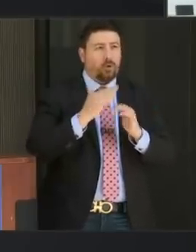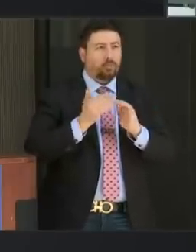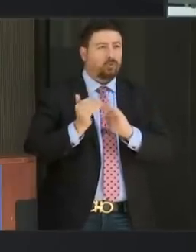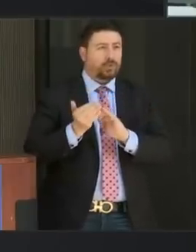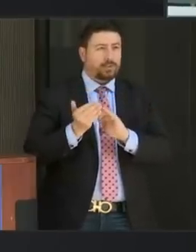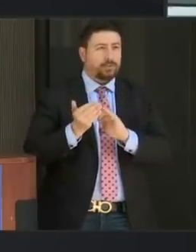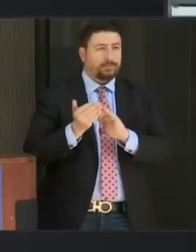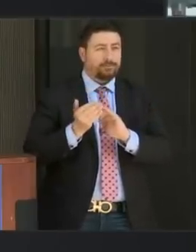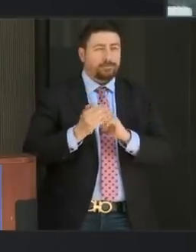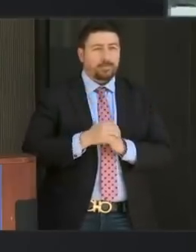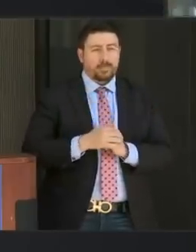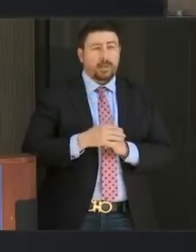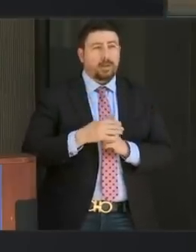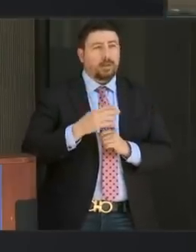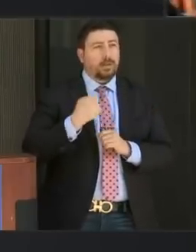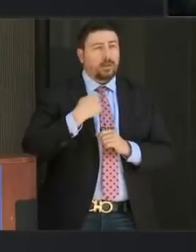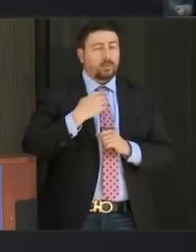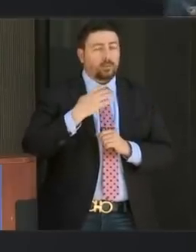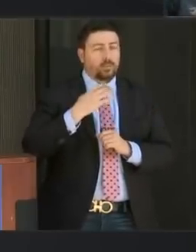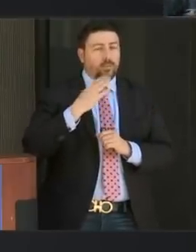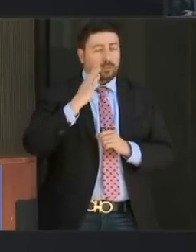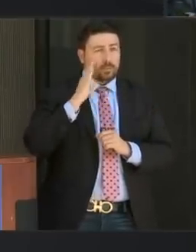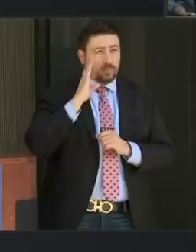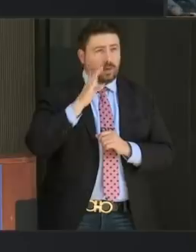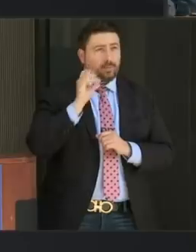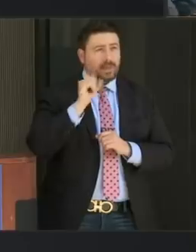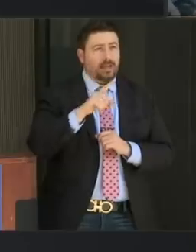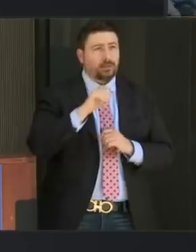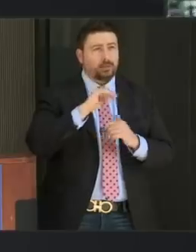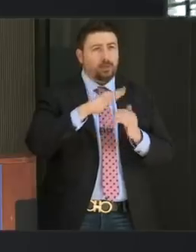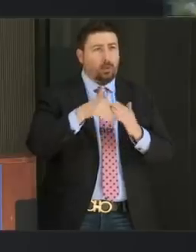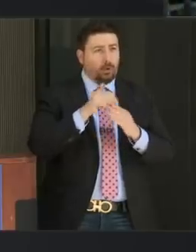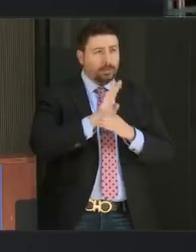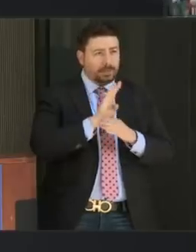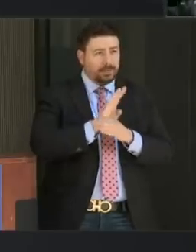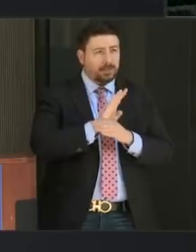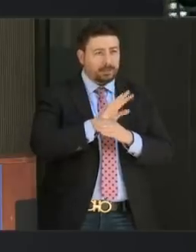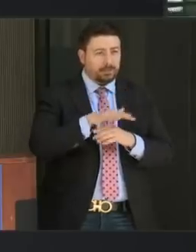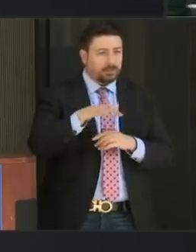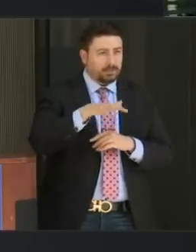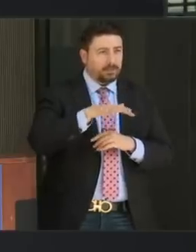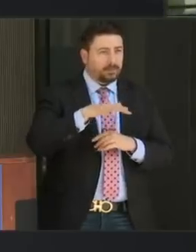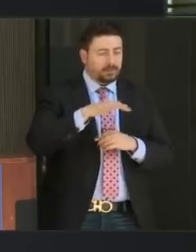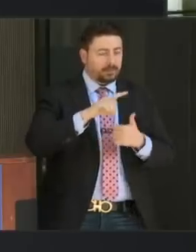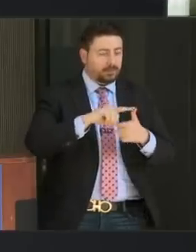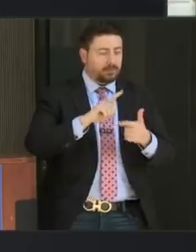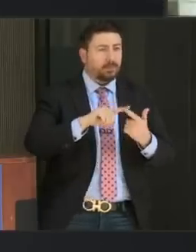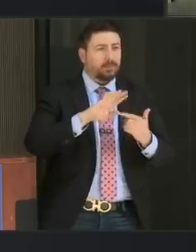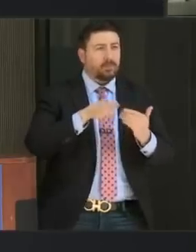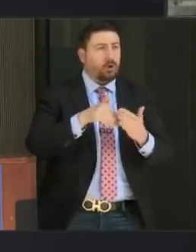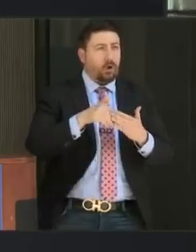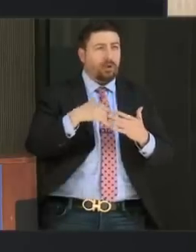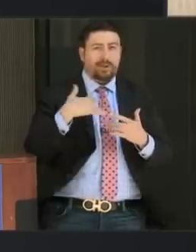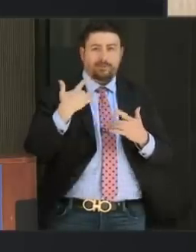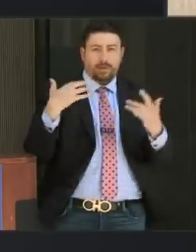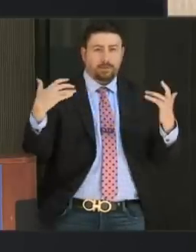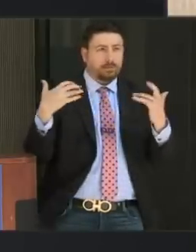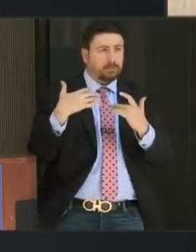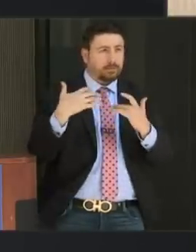We will be asking all of our businesses, all of our event venues,